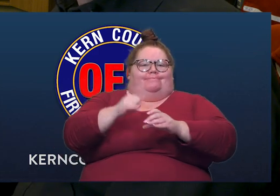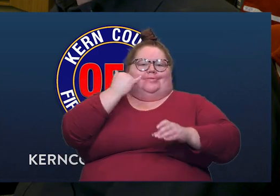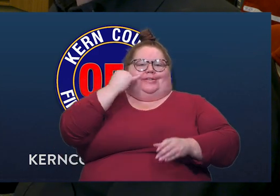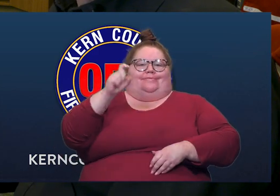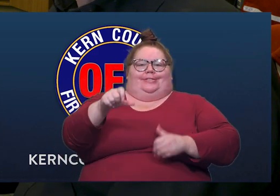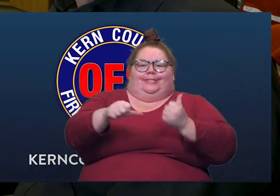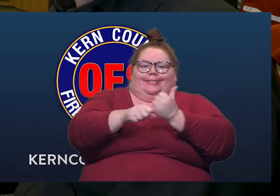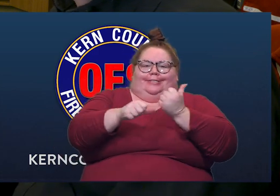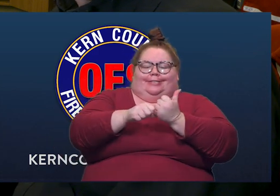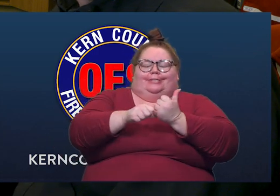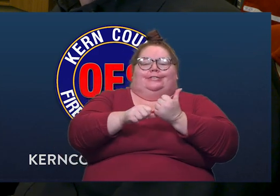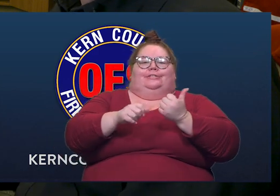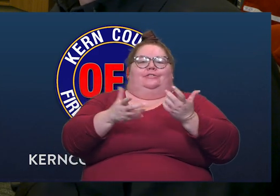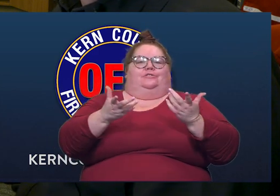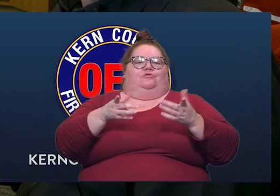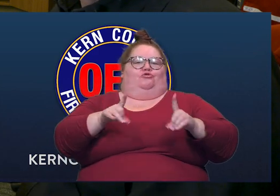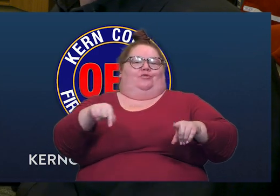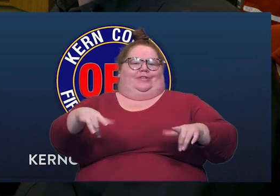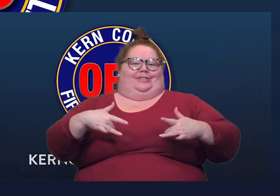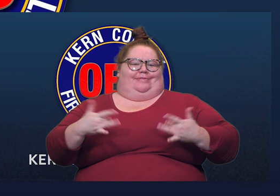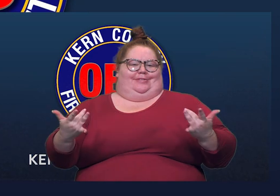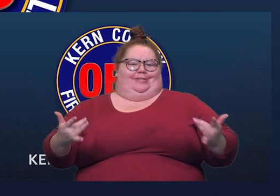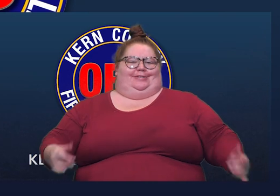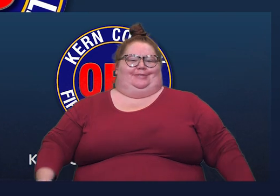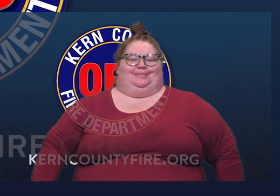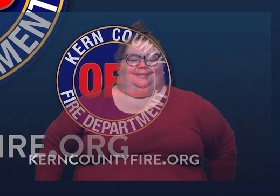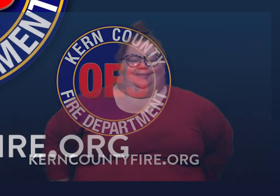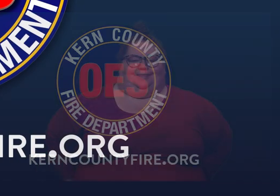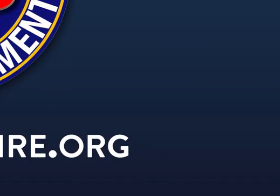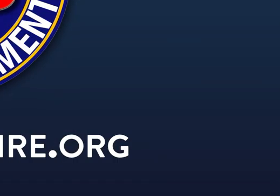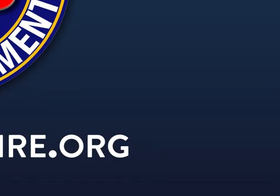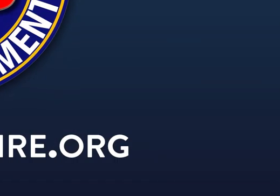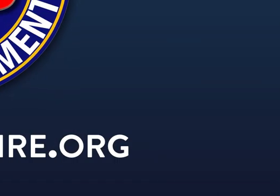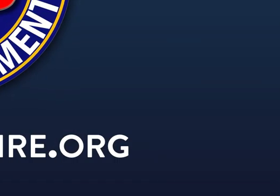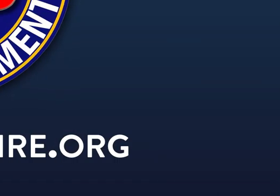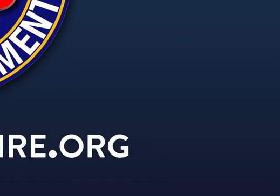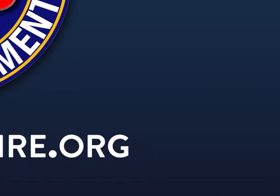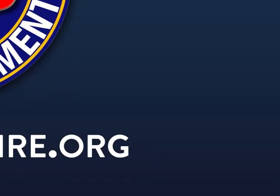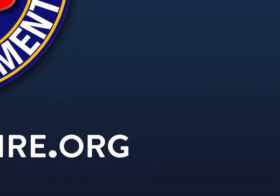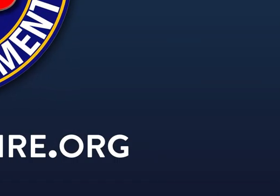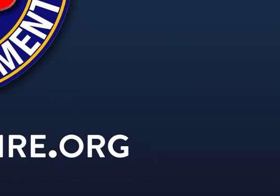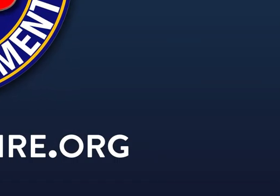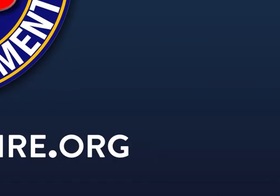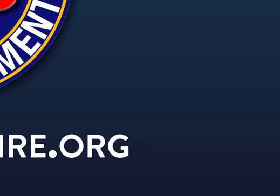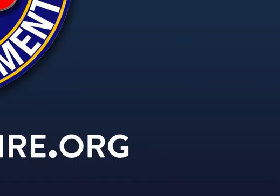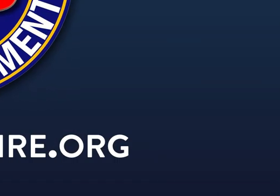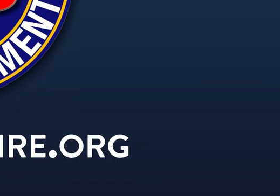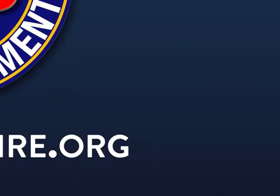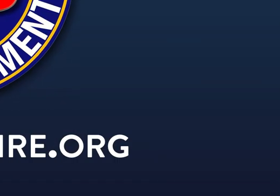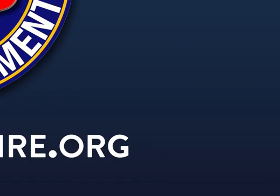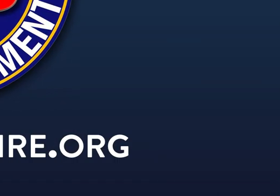in every way possible throughout this whole event. to We'll be patient here.